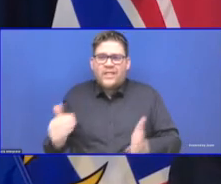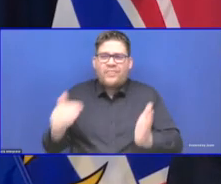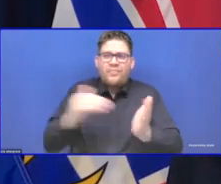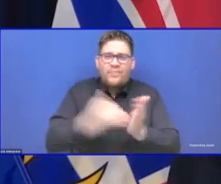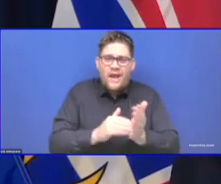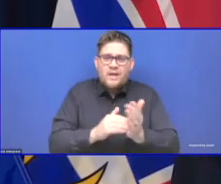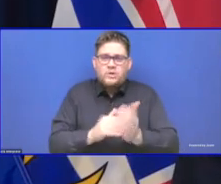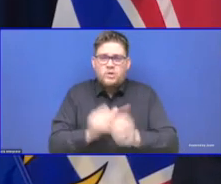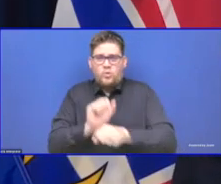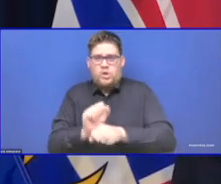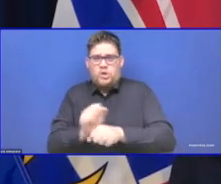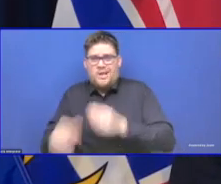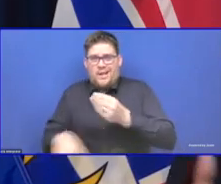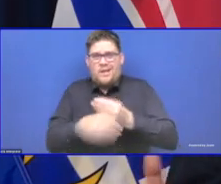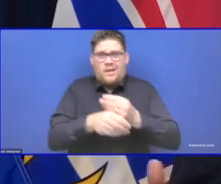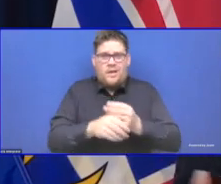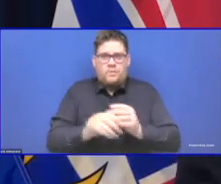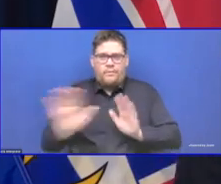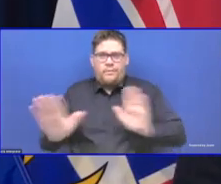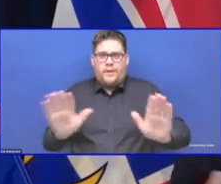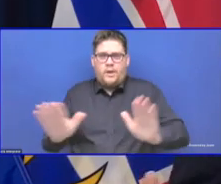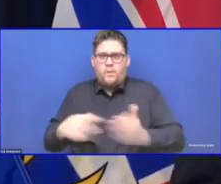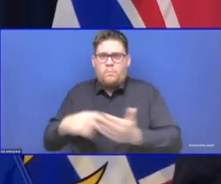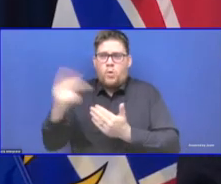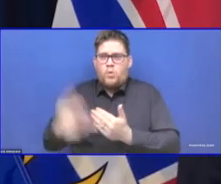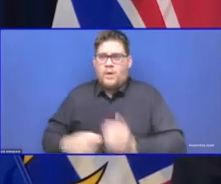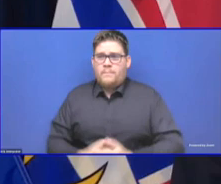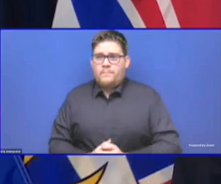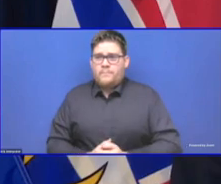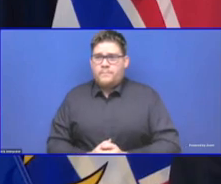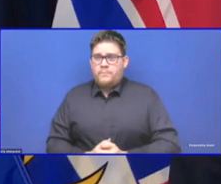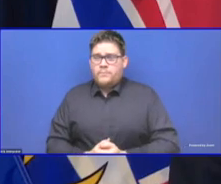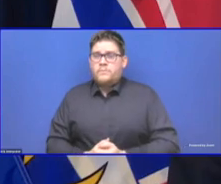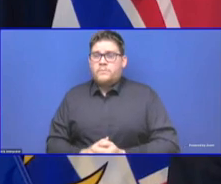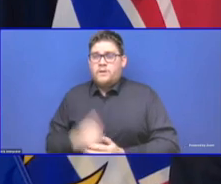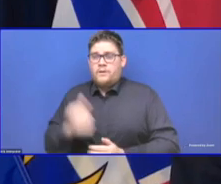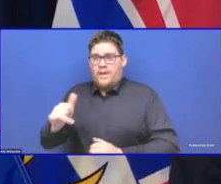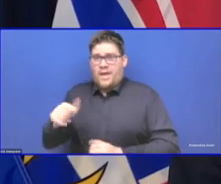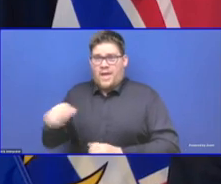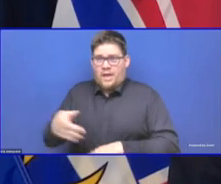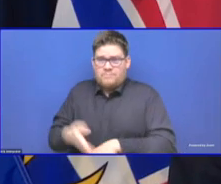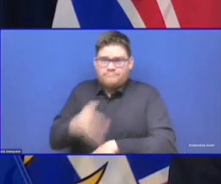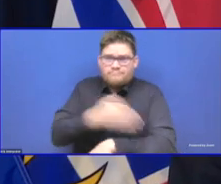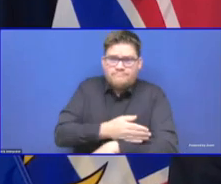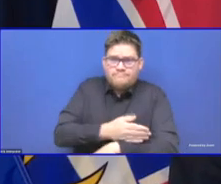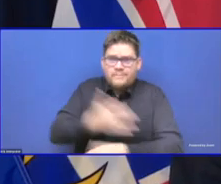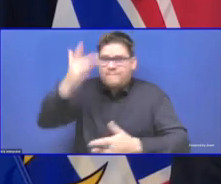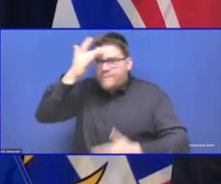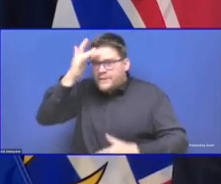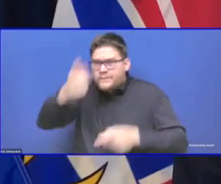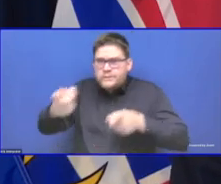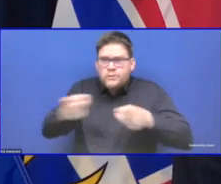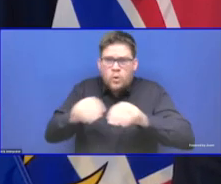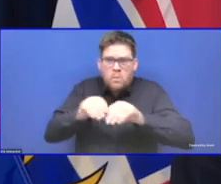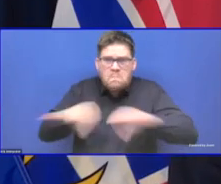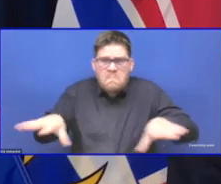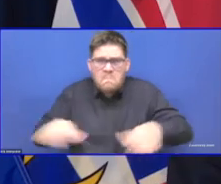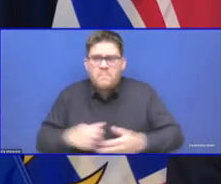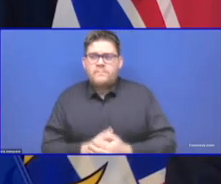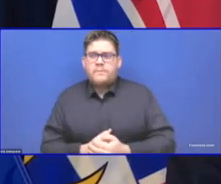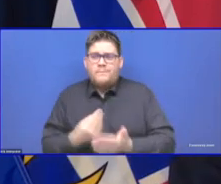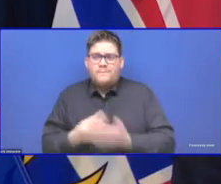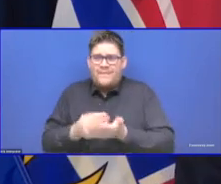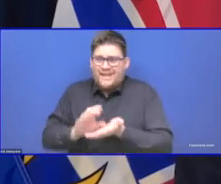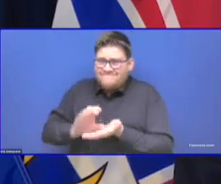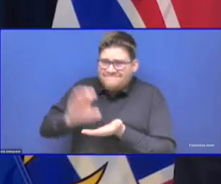and care. The fact that we've significantly added resources, and still, it is an enormous challenge, particularly when a